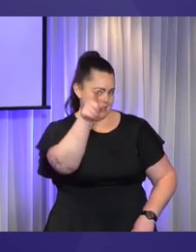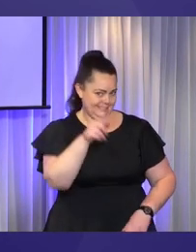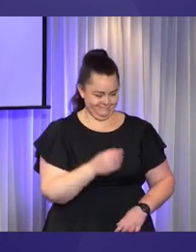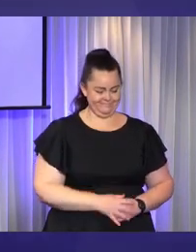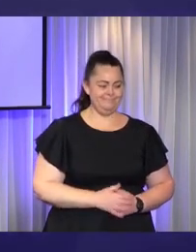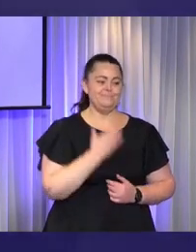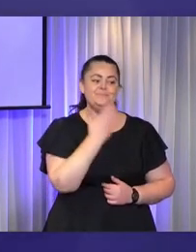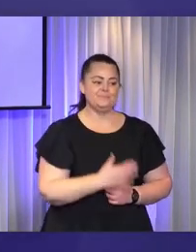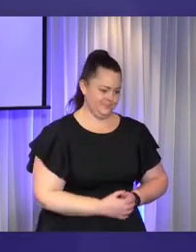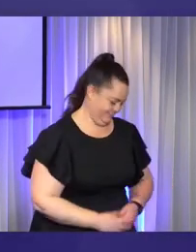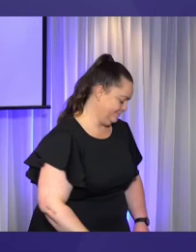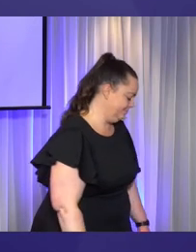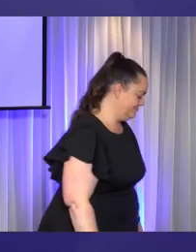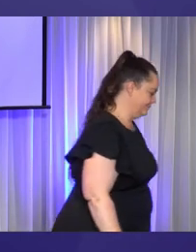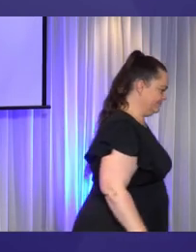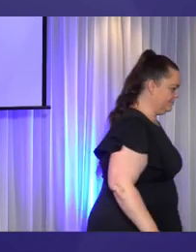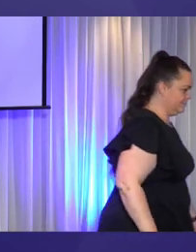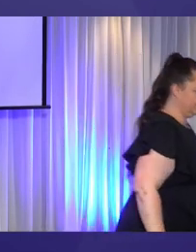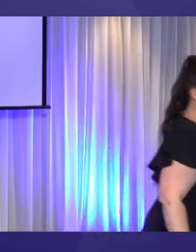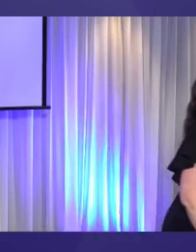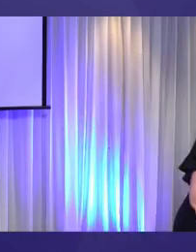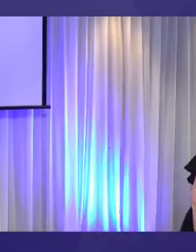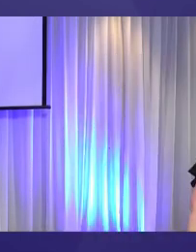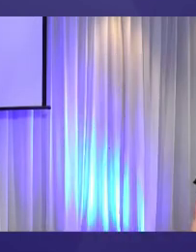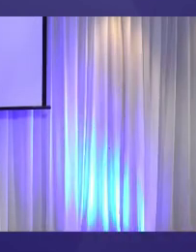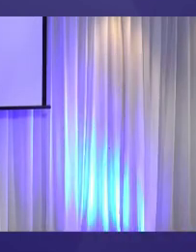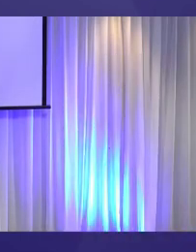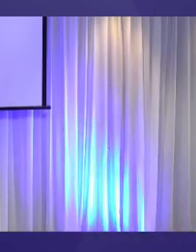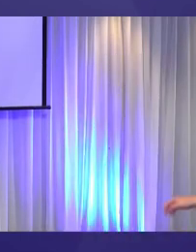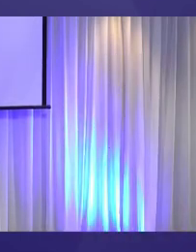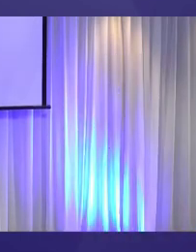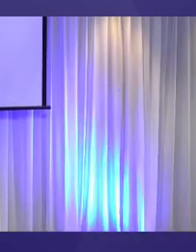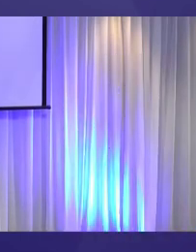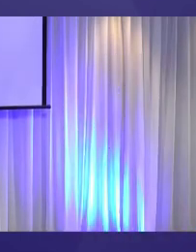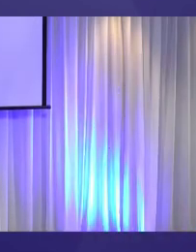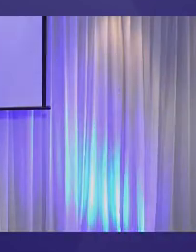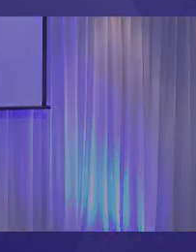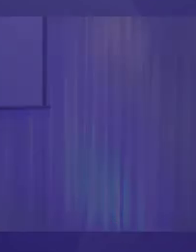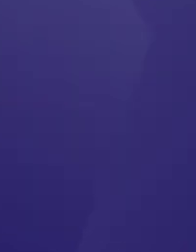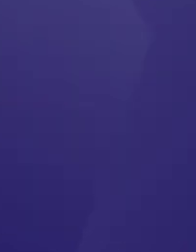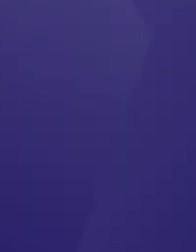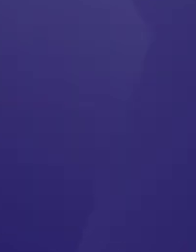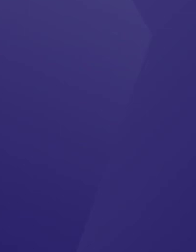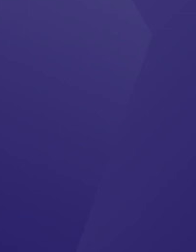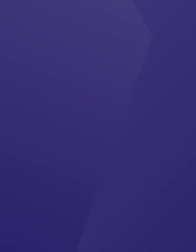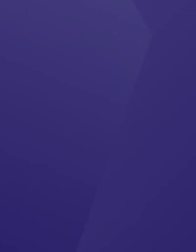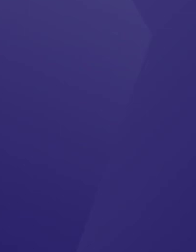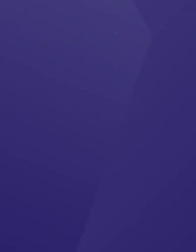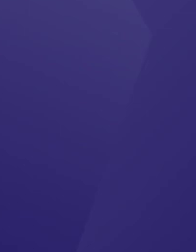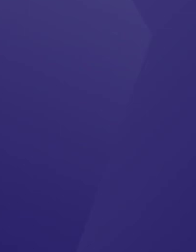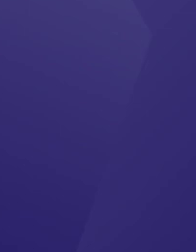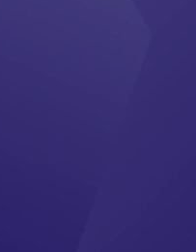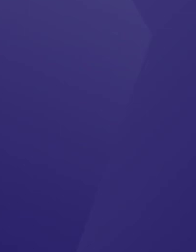Well done. You looked me in the eye and truly seen what was there Not who you are, but who am I